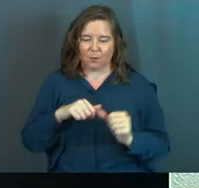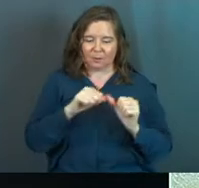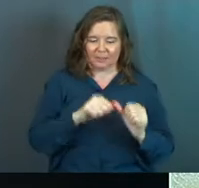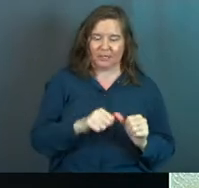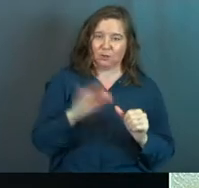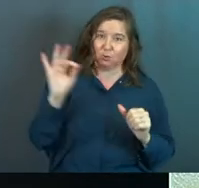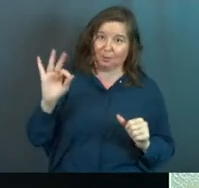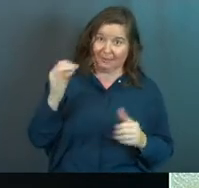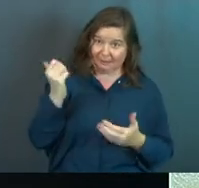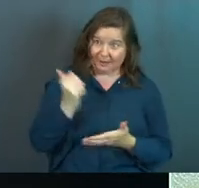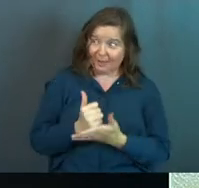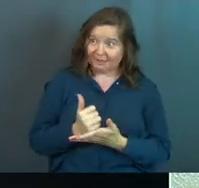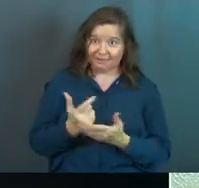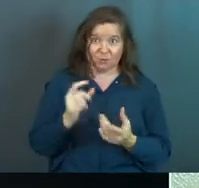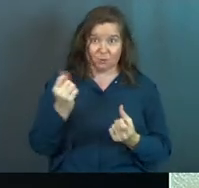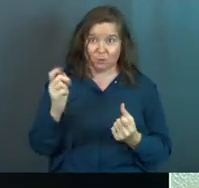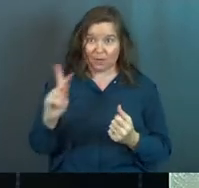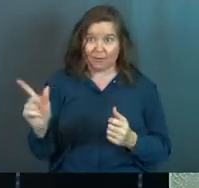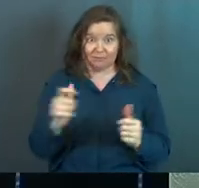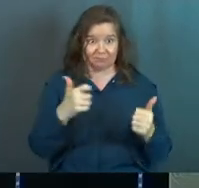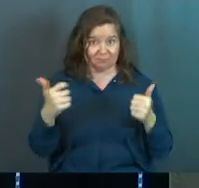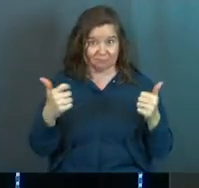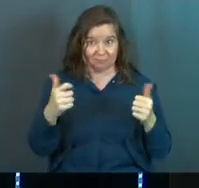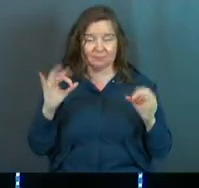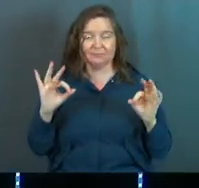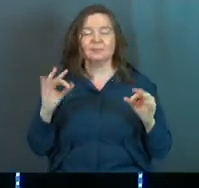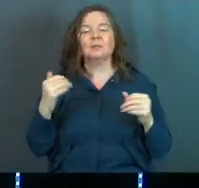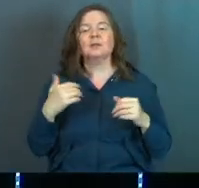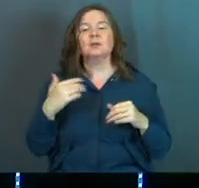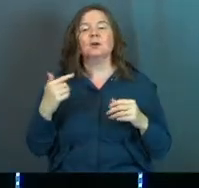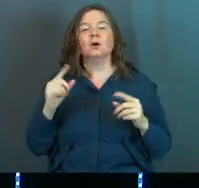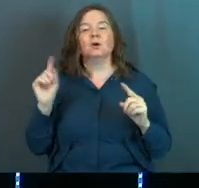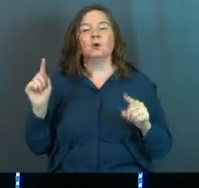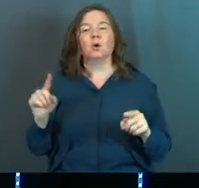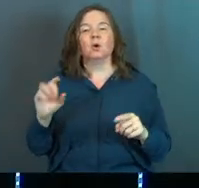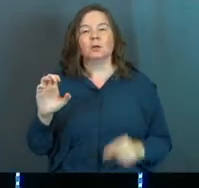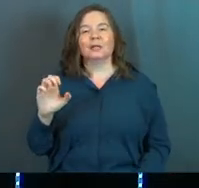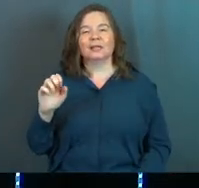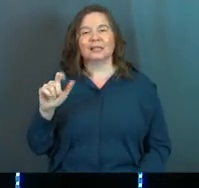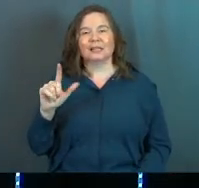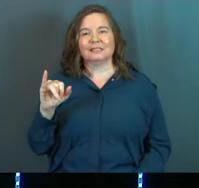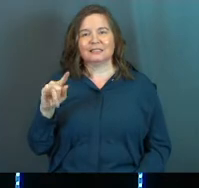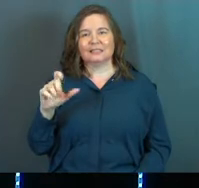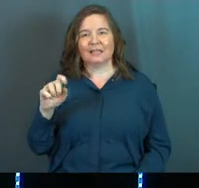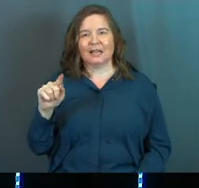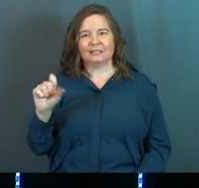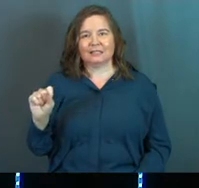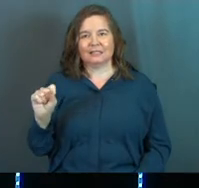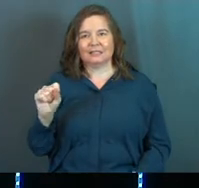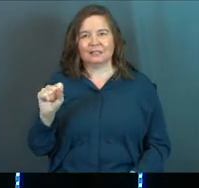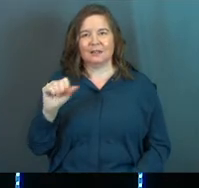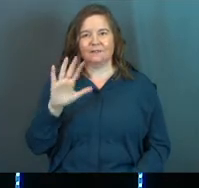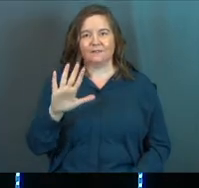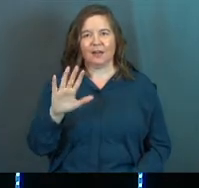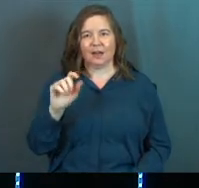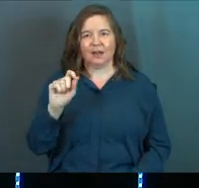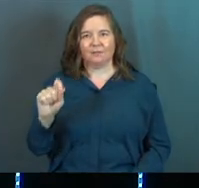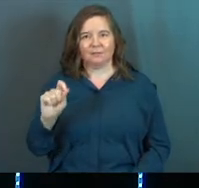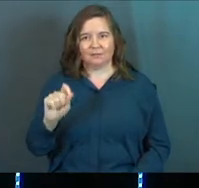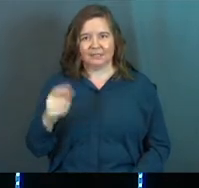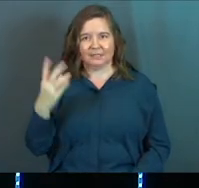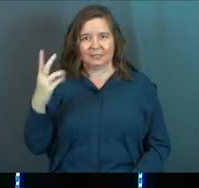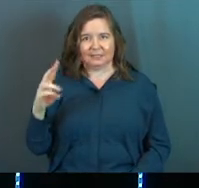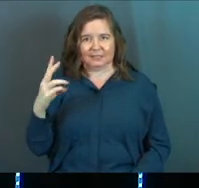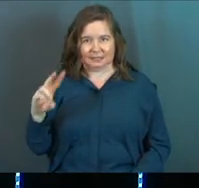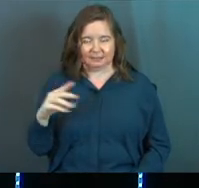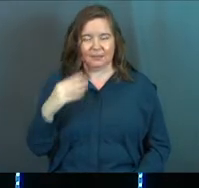continue to preach. Amen? Everybody doing okay? Okay. So let's go to Ecclesiastes chapter 5 verse 16. I'm going to keep us moving.